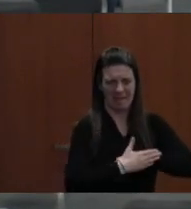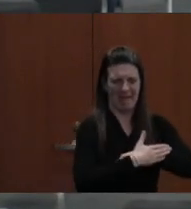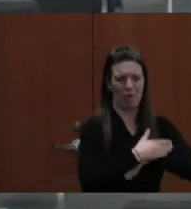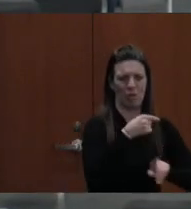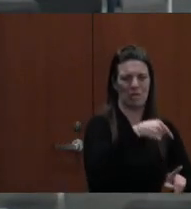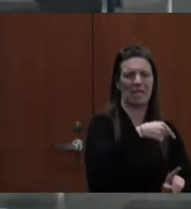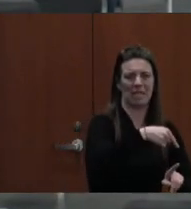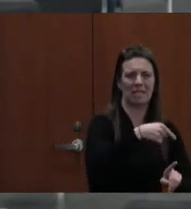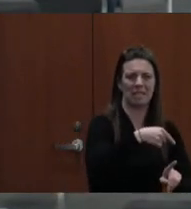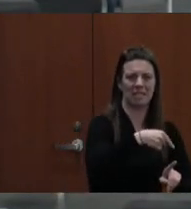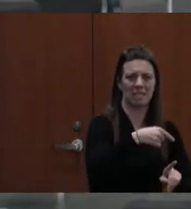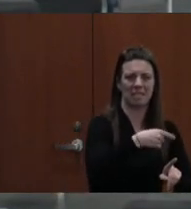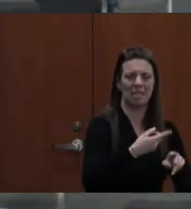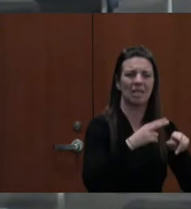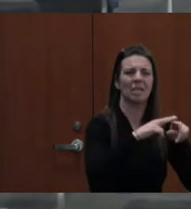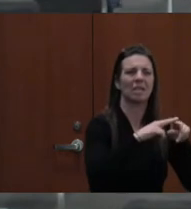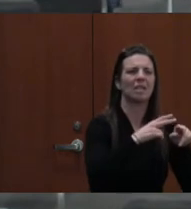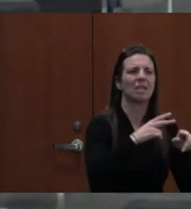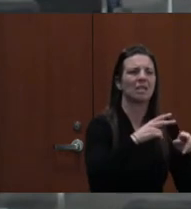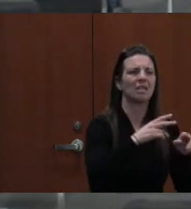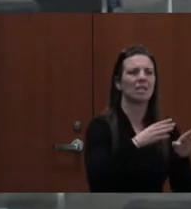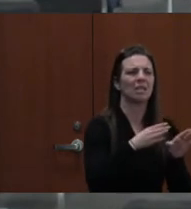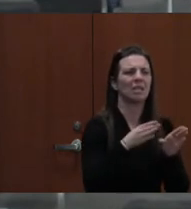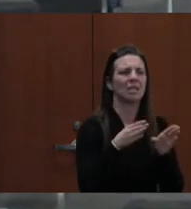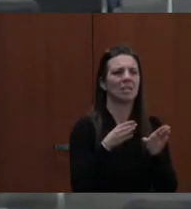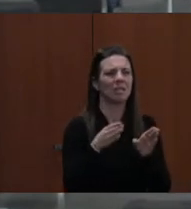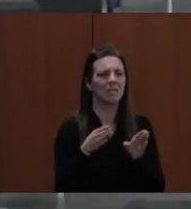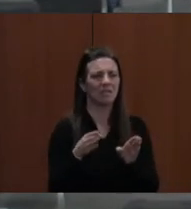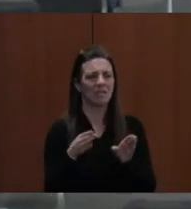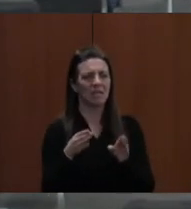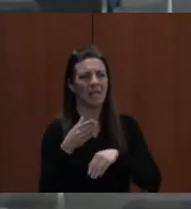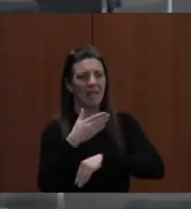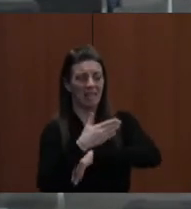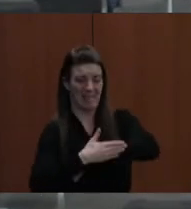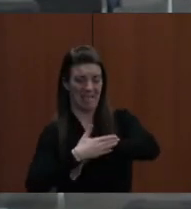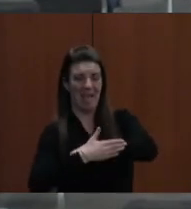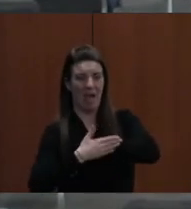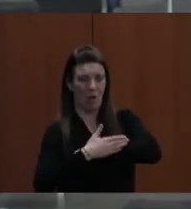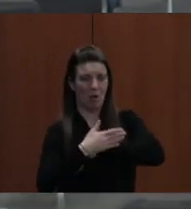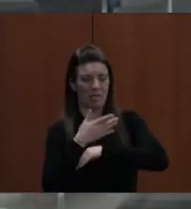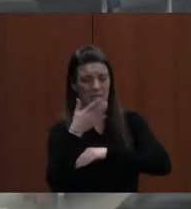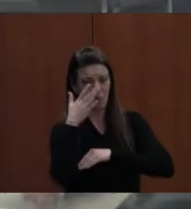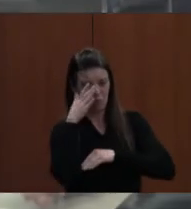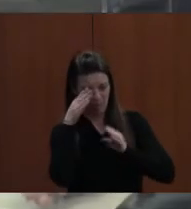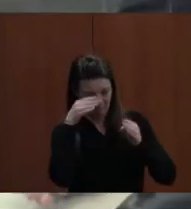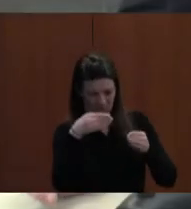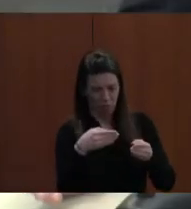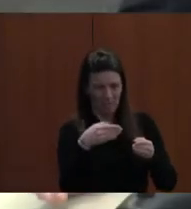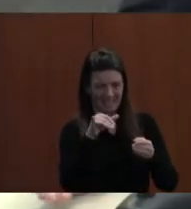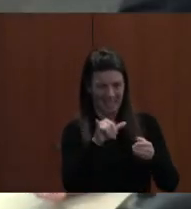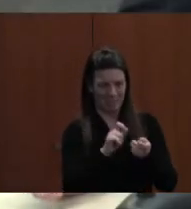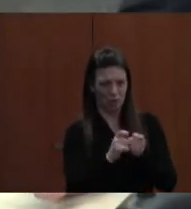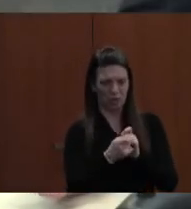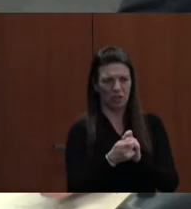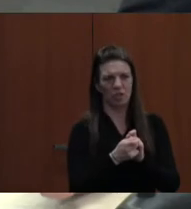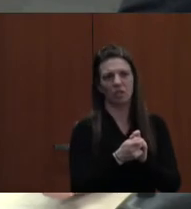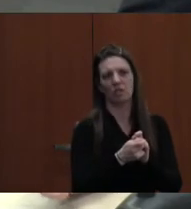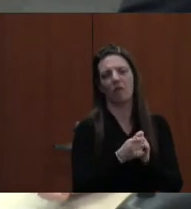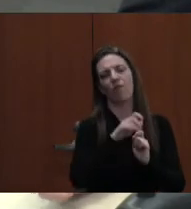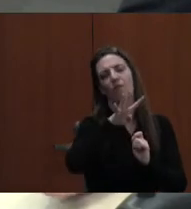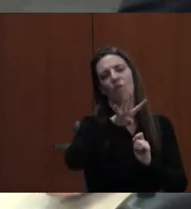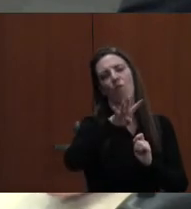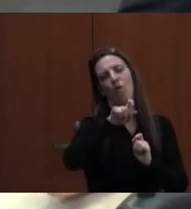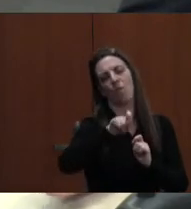OUR INCREASE OF THE COUNTY WITH THE ADDITIONS OR CHANGES THAT WERE JUST MADE WOULD BE 4.41 PERCENT INCREASE.